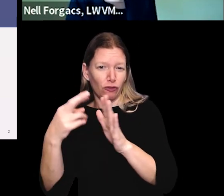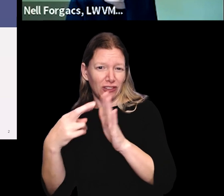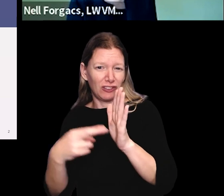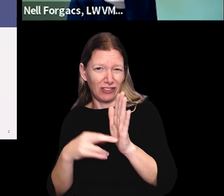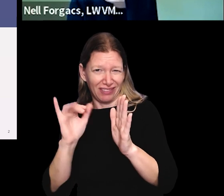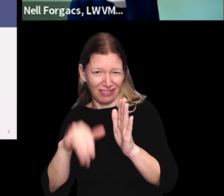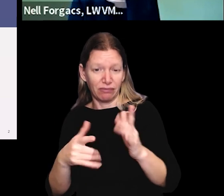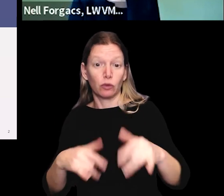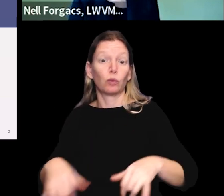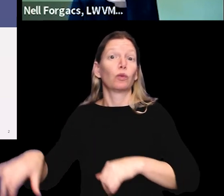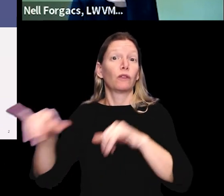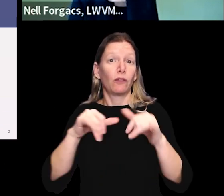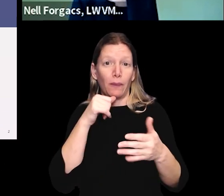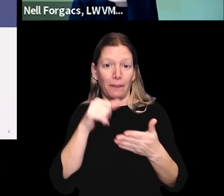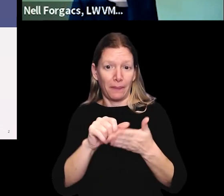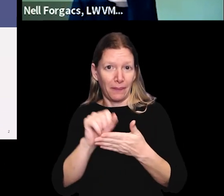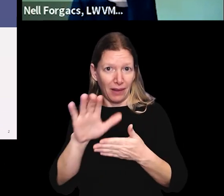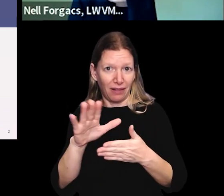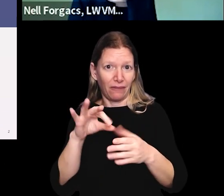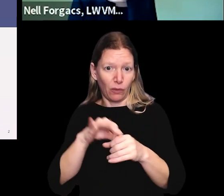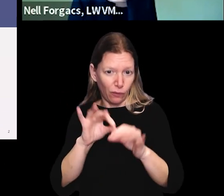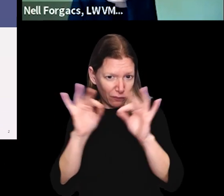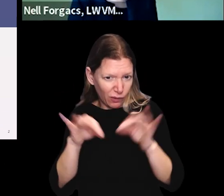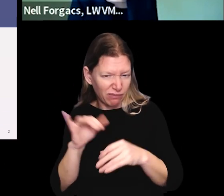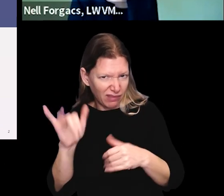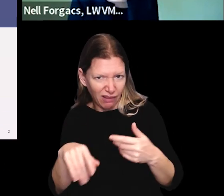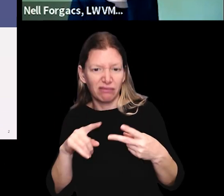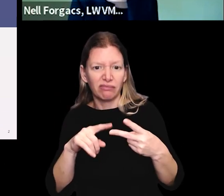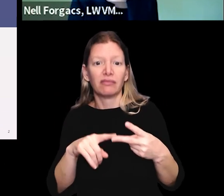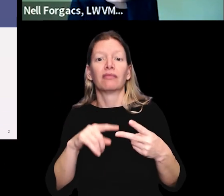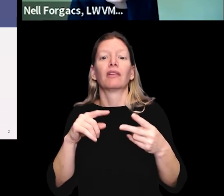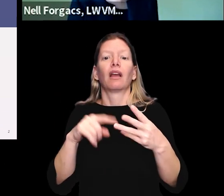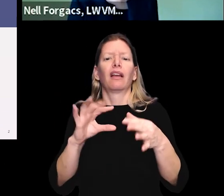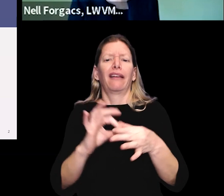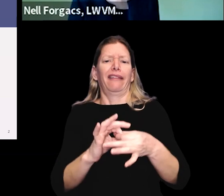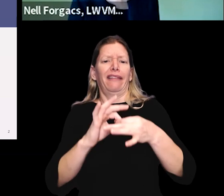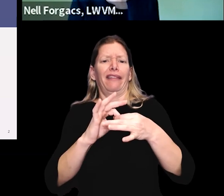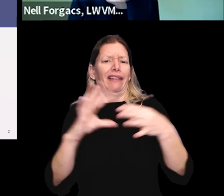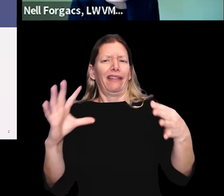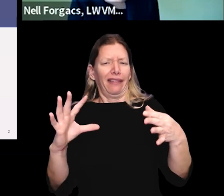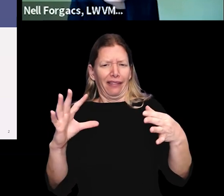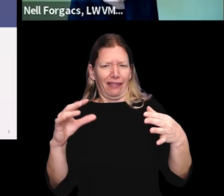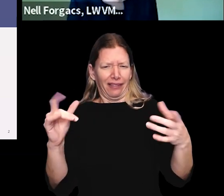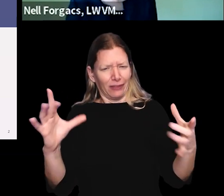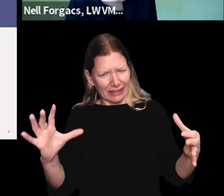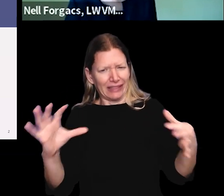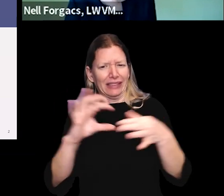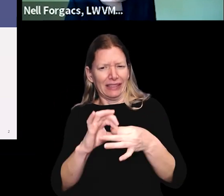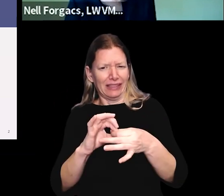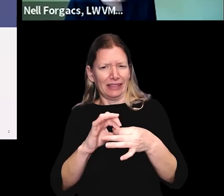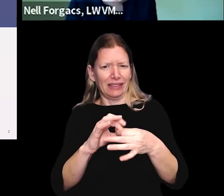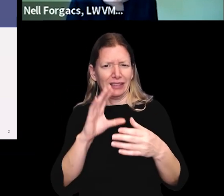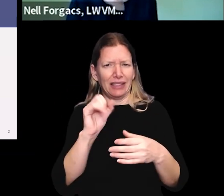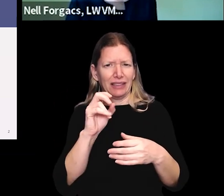registration, uniform mail voting forms, decoupling the municipal census from